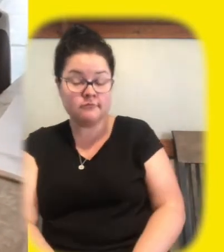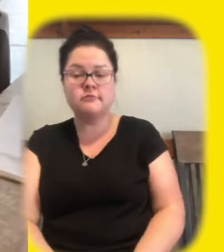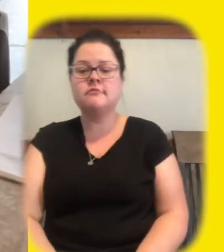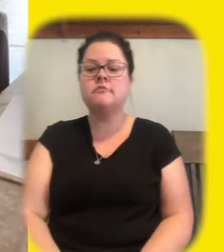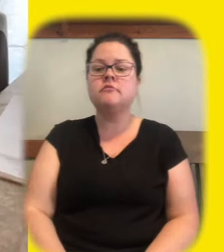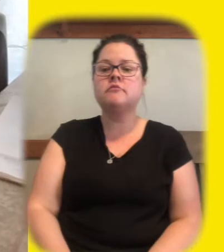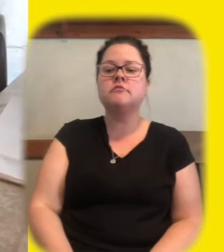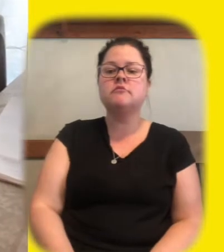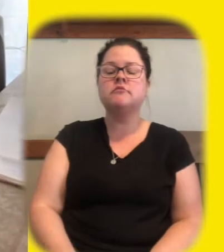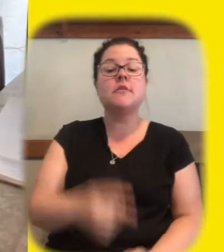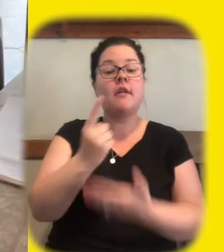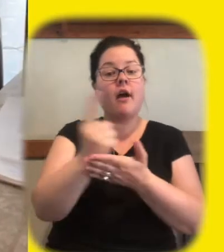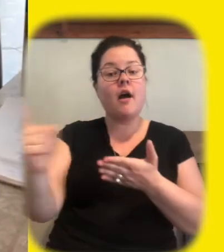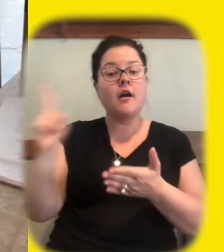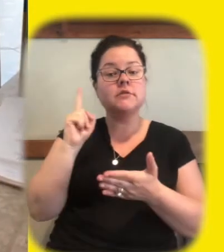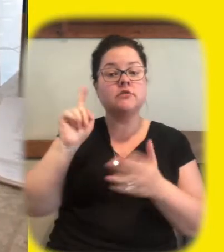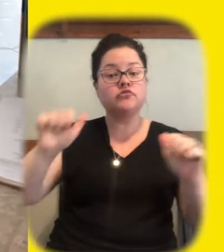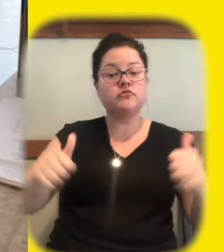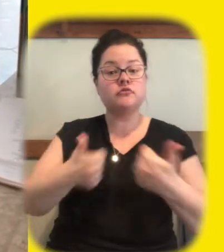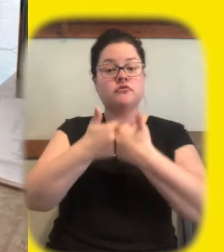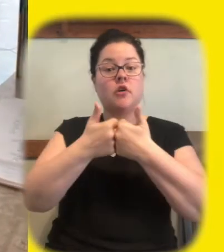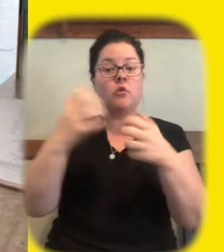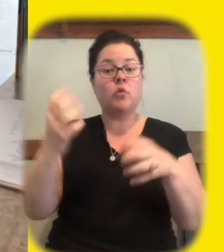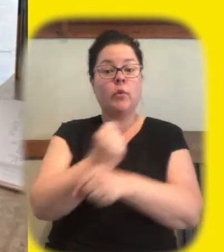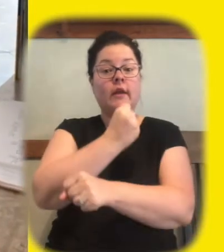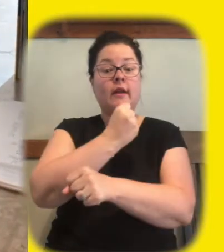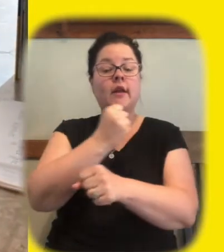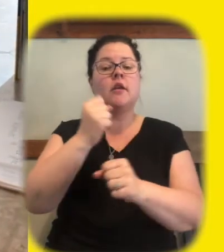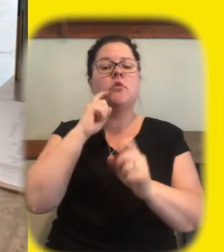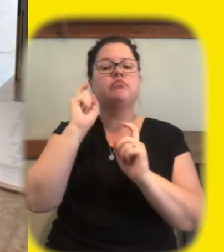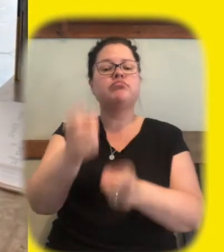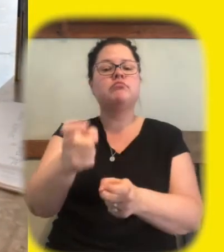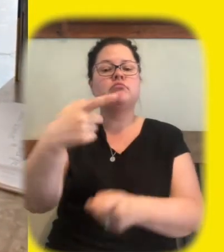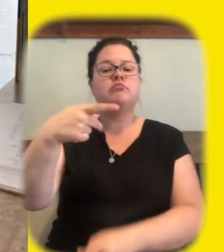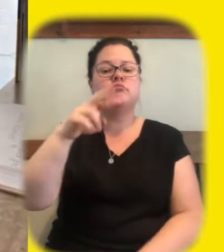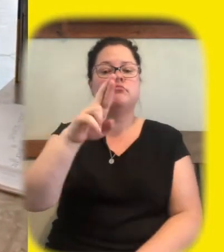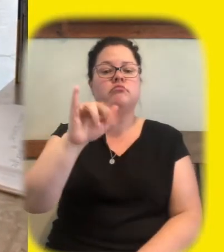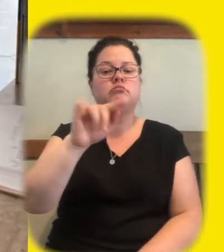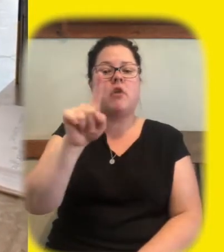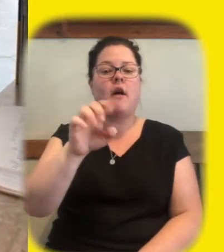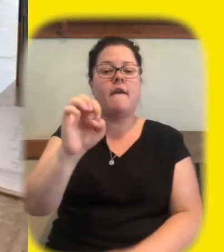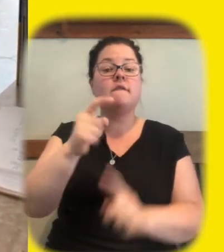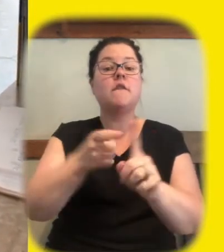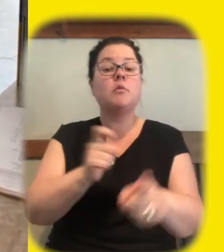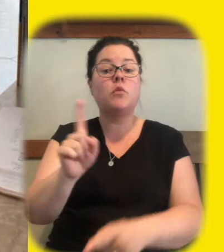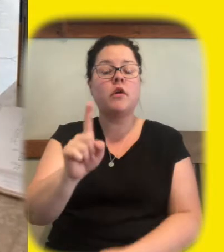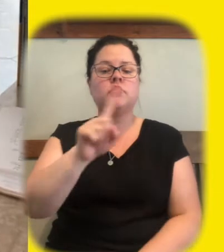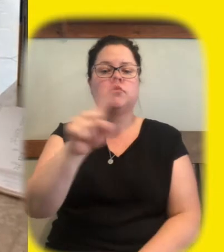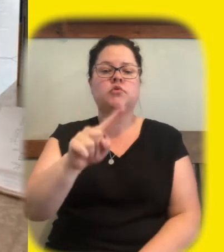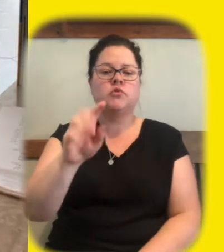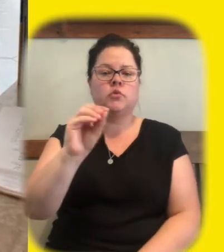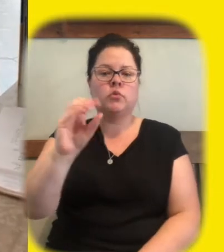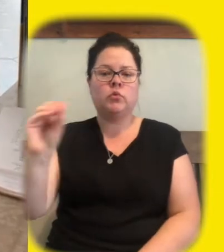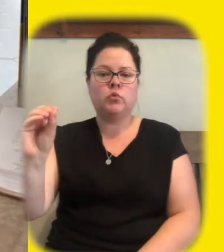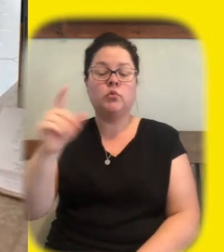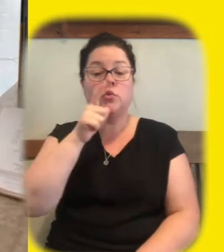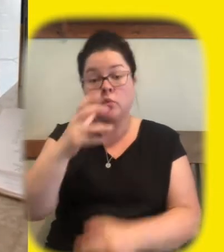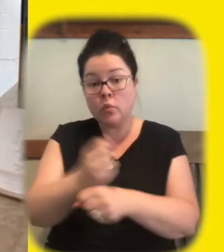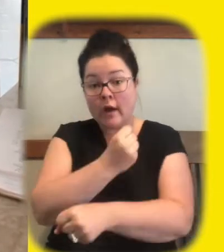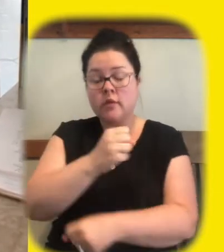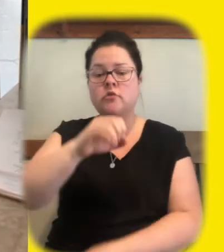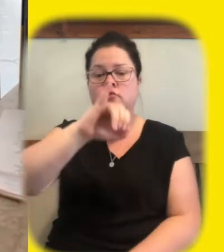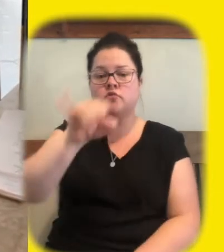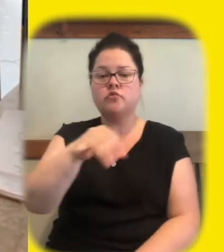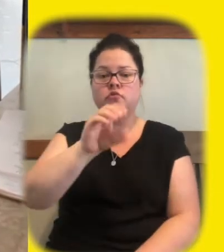the winners from last week will receive a prize from the cinnaboyn park zoo the winners are